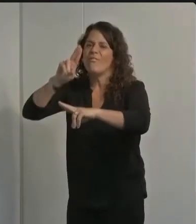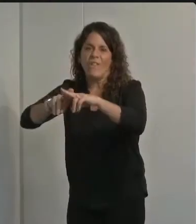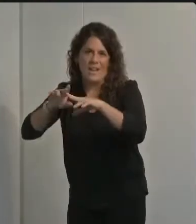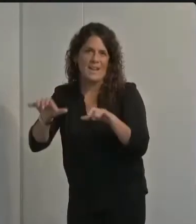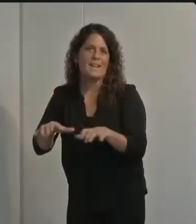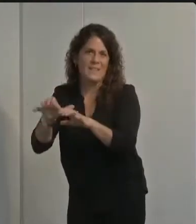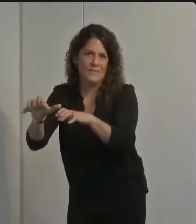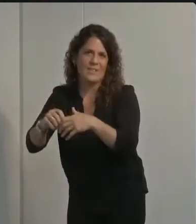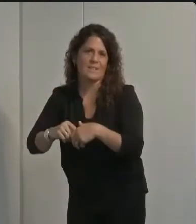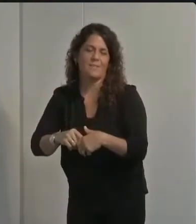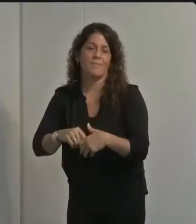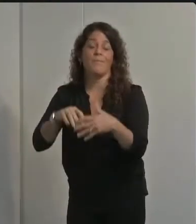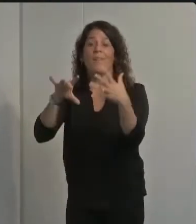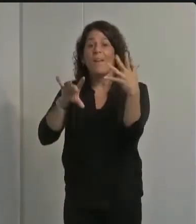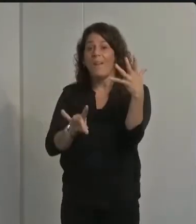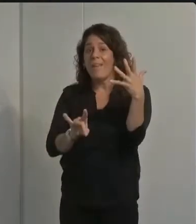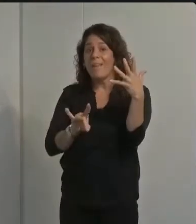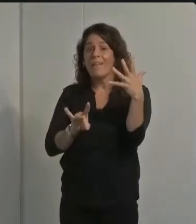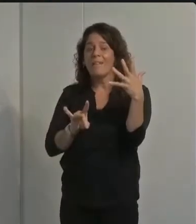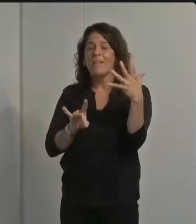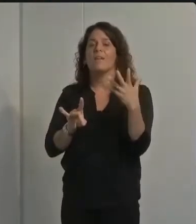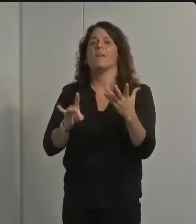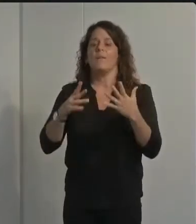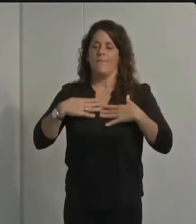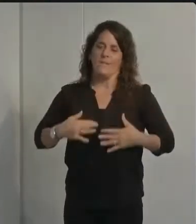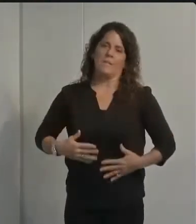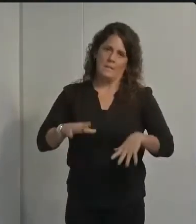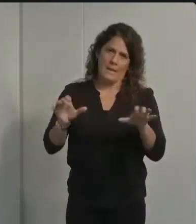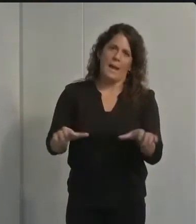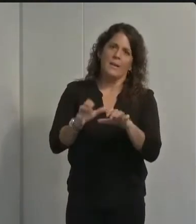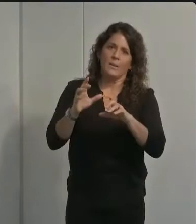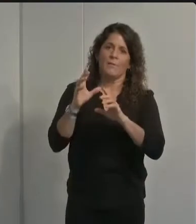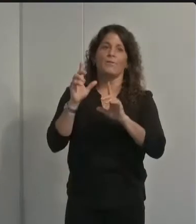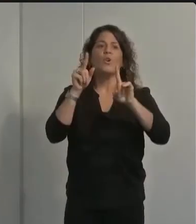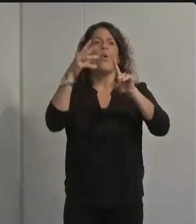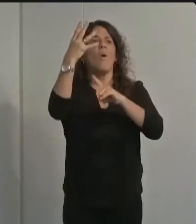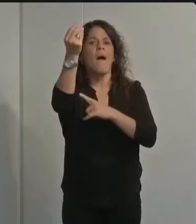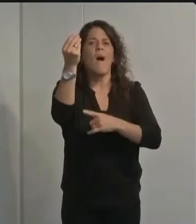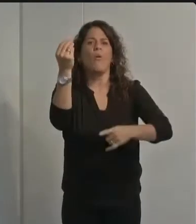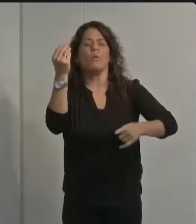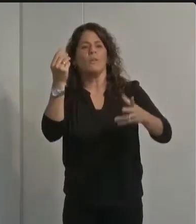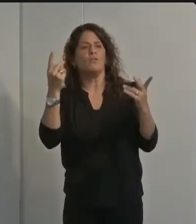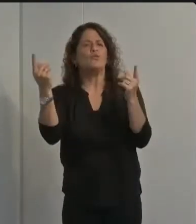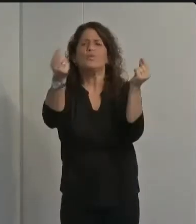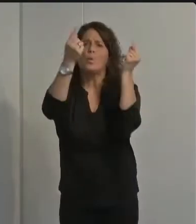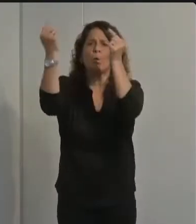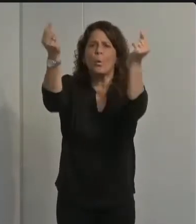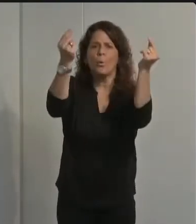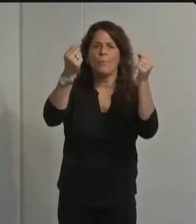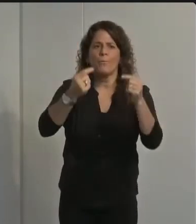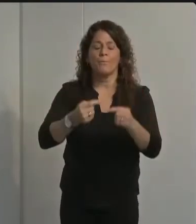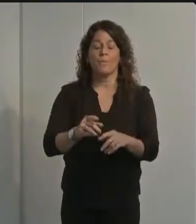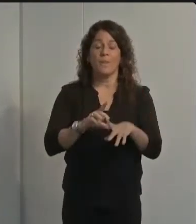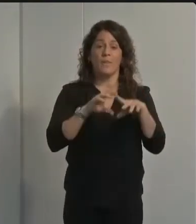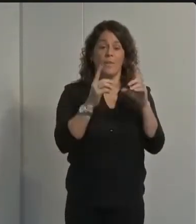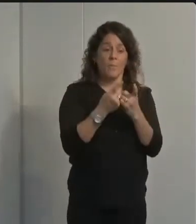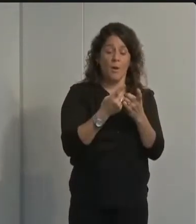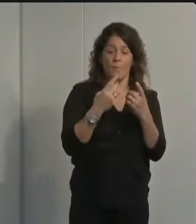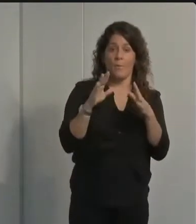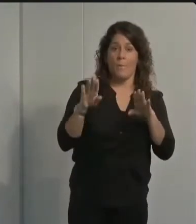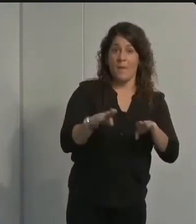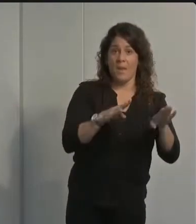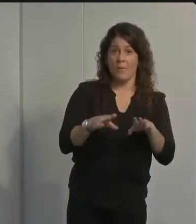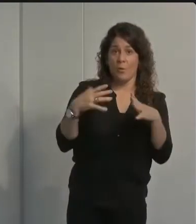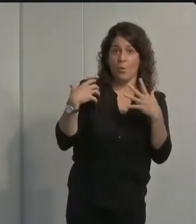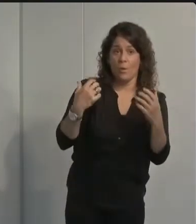important stay physically active get out move your bodies the department of behavioral wellness and the community wellness